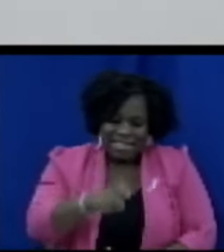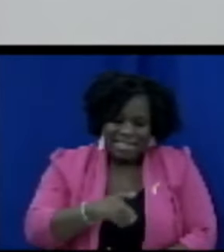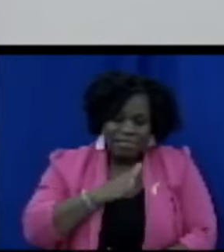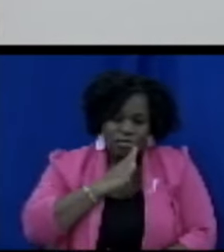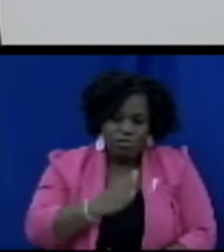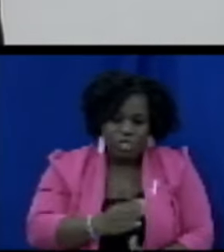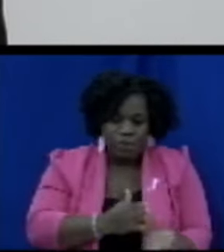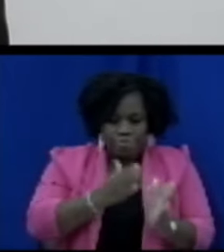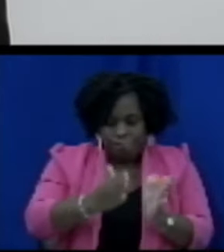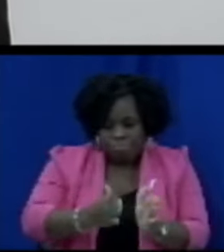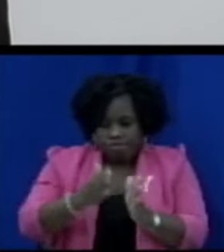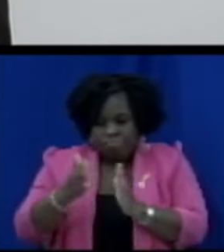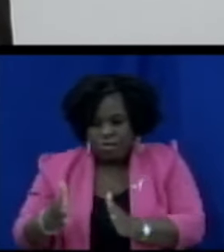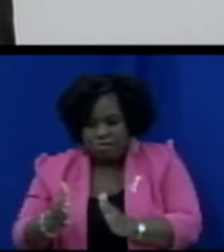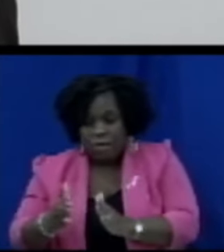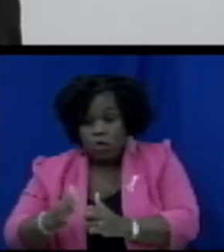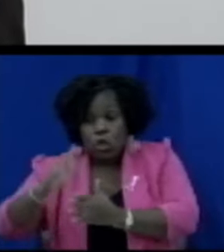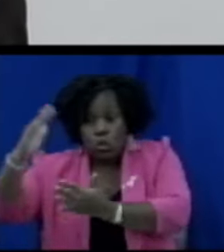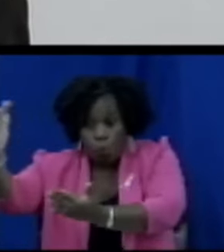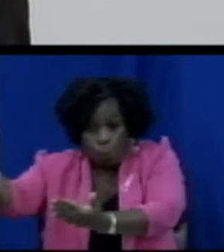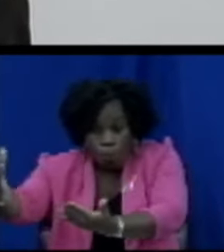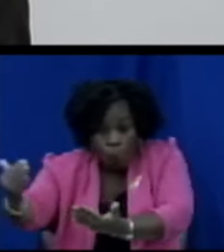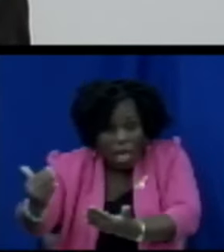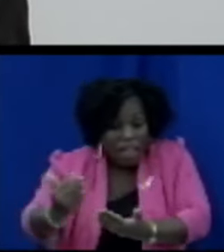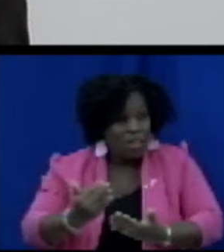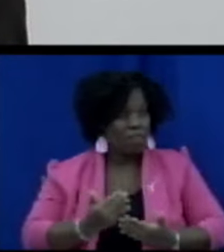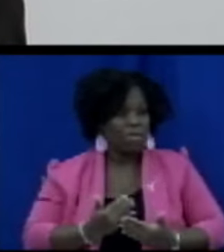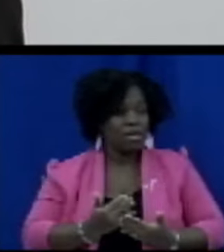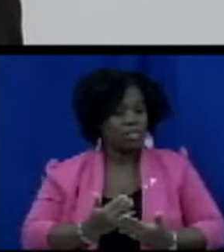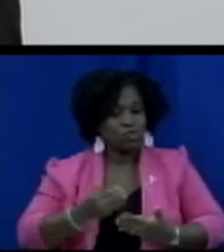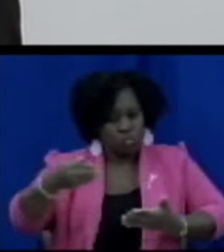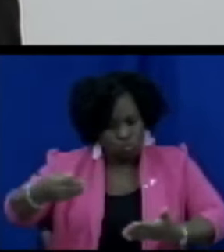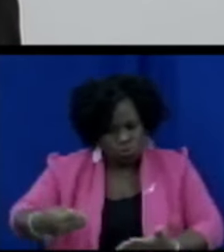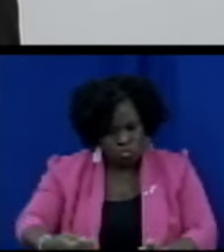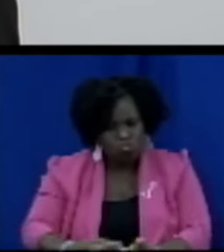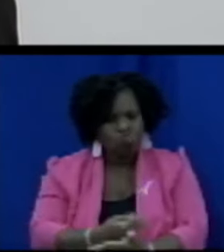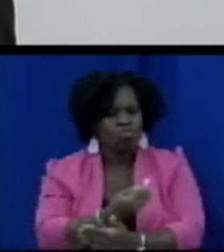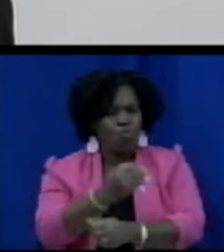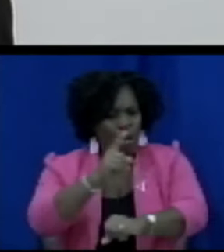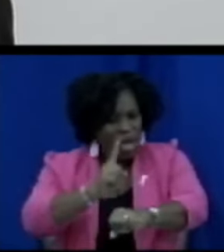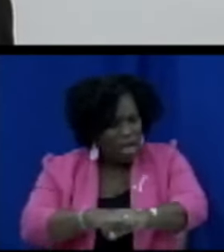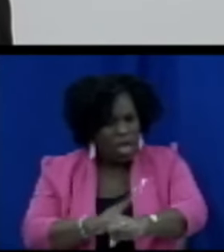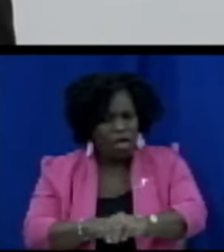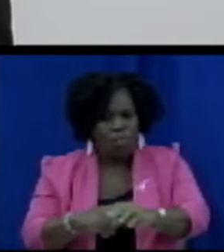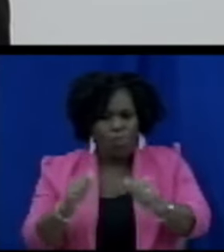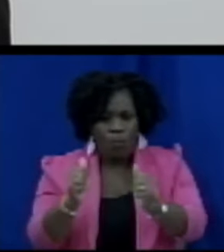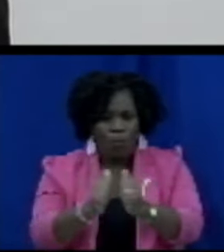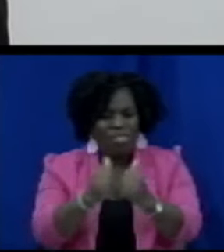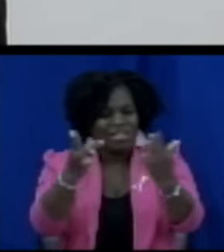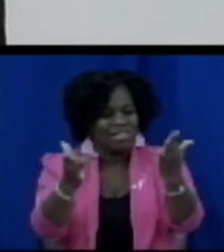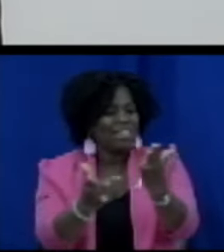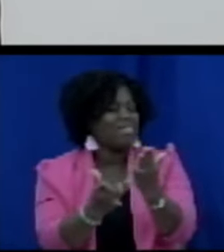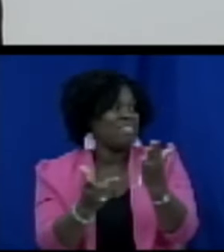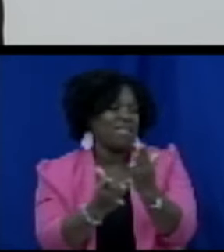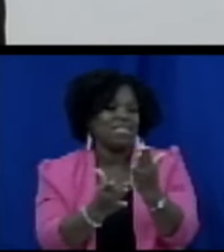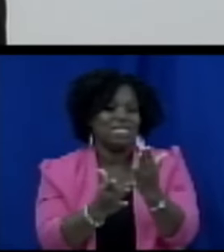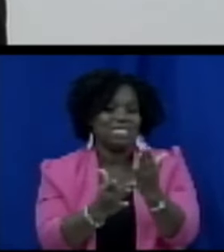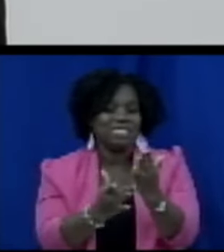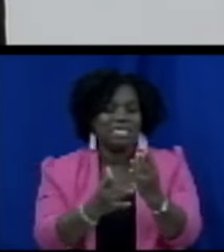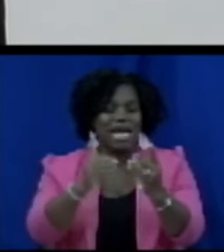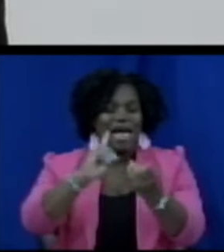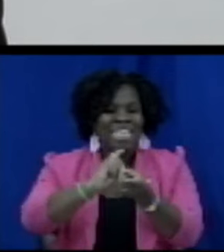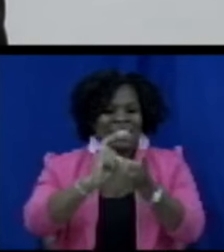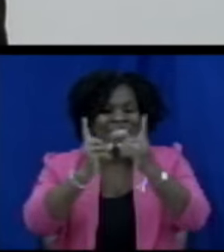the digital economy and unless we are going to be